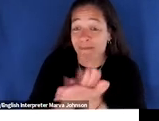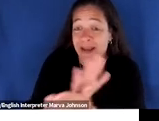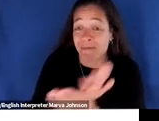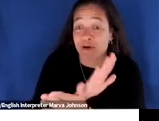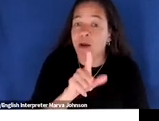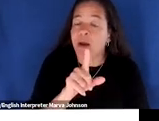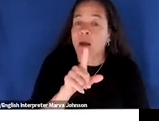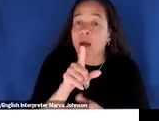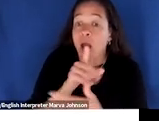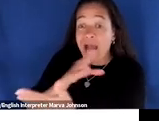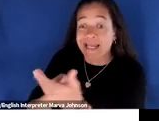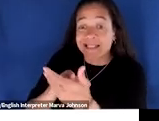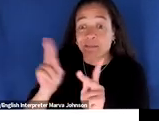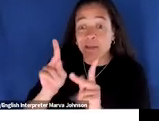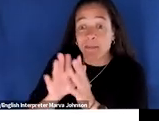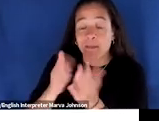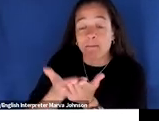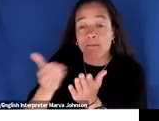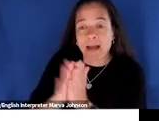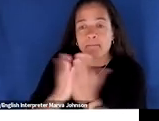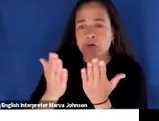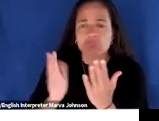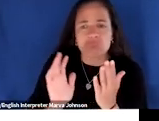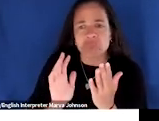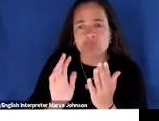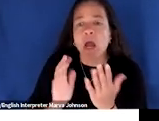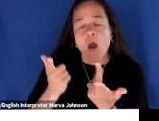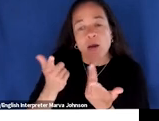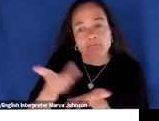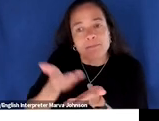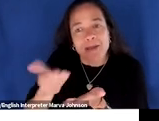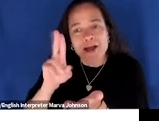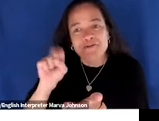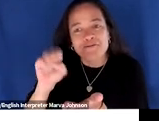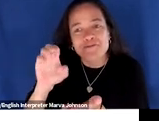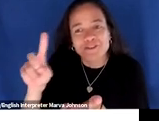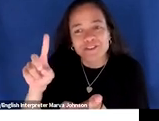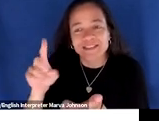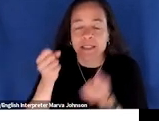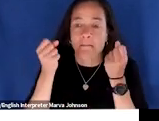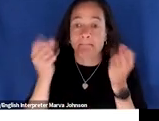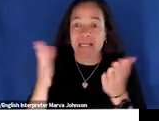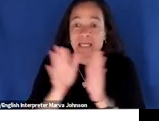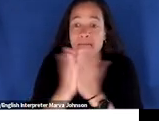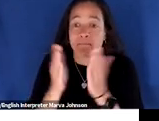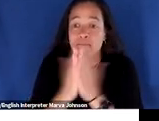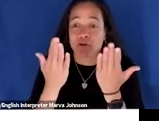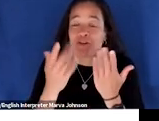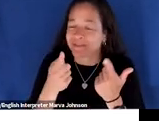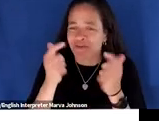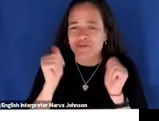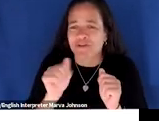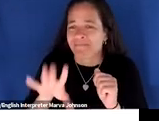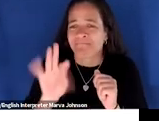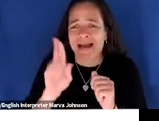uh people buying books why not a used book to read a lot of the texts that we can get these days are so easy to find used again they're